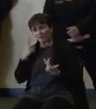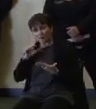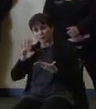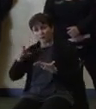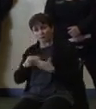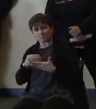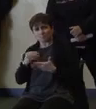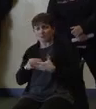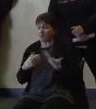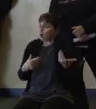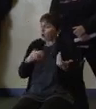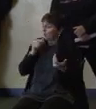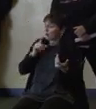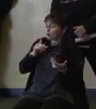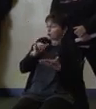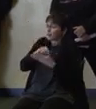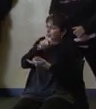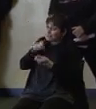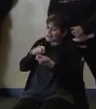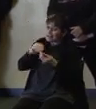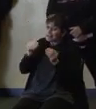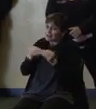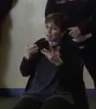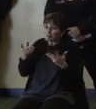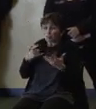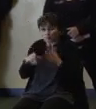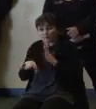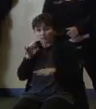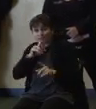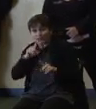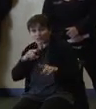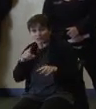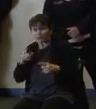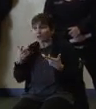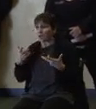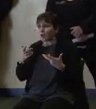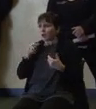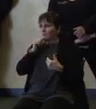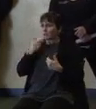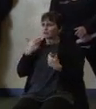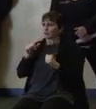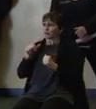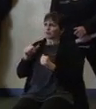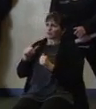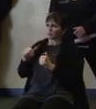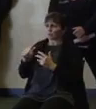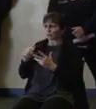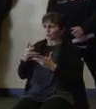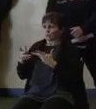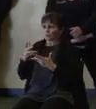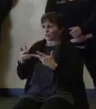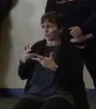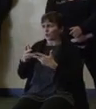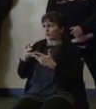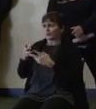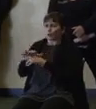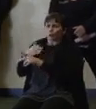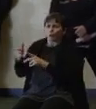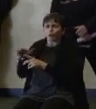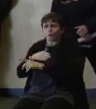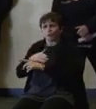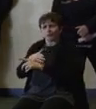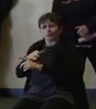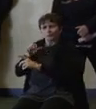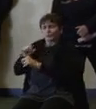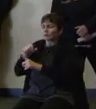get to the bottom of it. Again, I'm not trying to make anybody feel better if they haven't gotten their money. They'll get every penny that they're rightfully